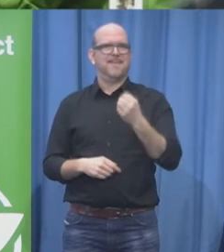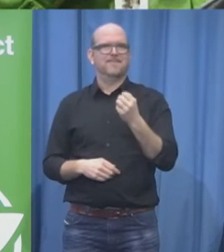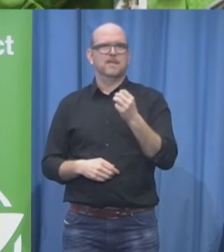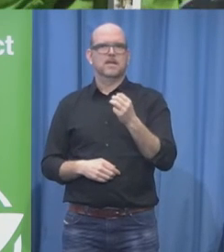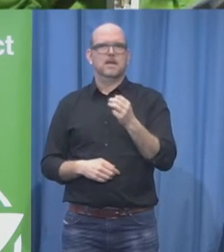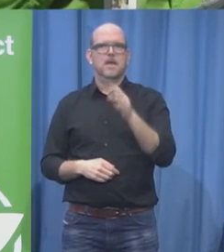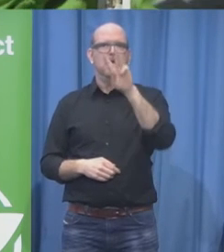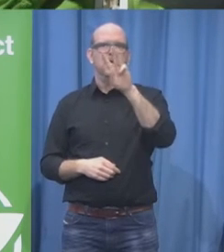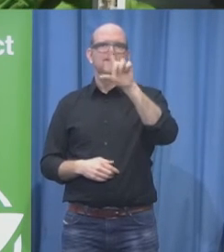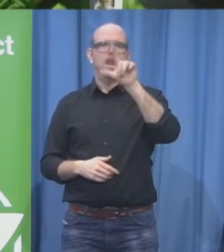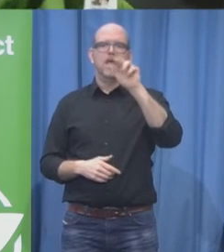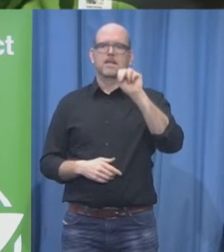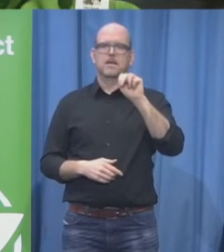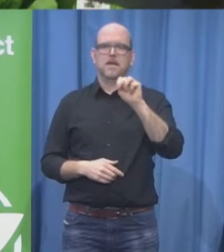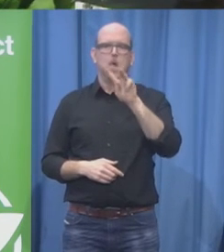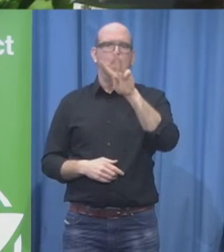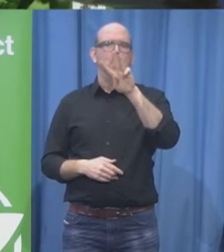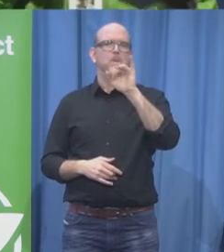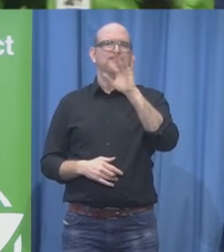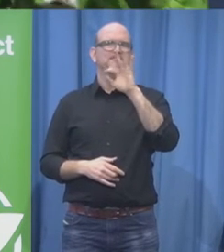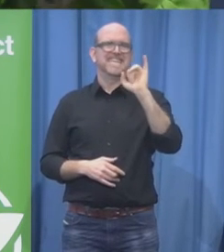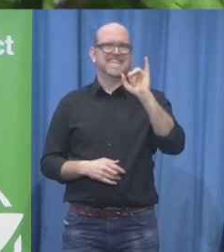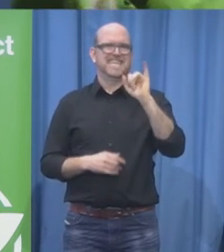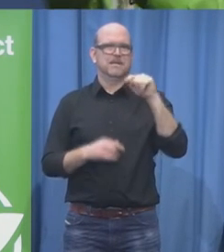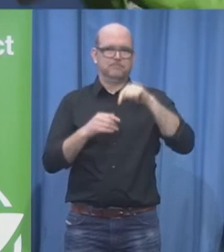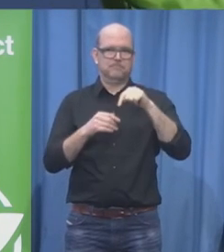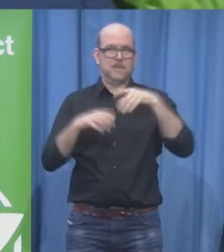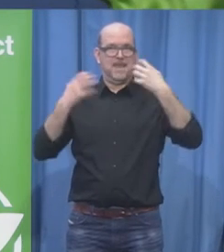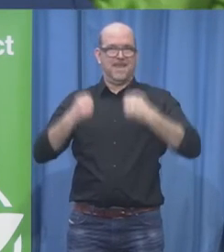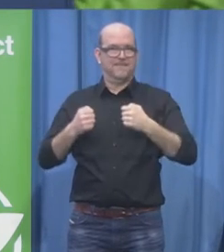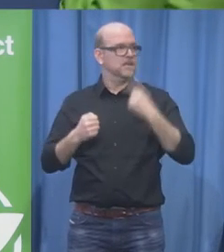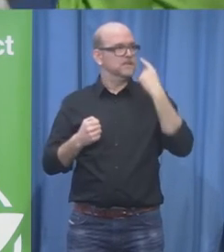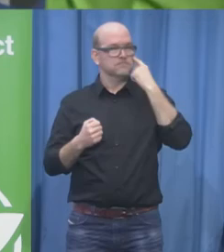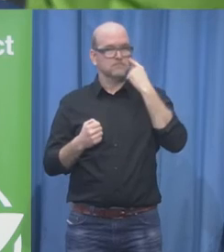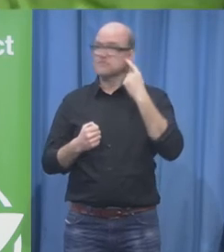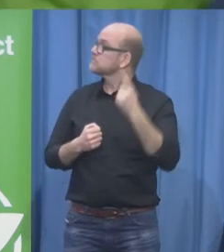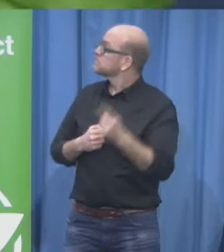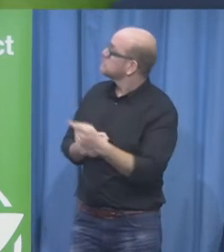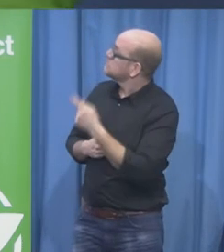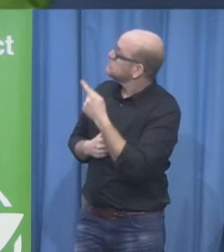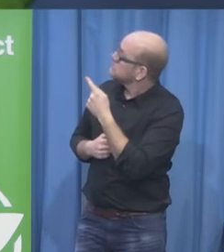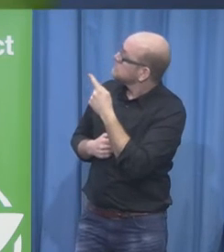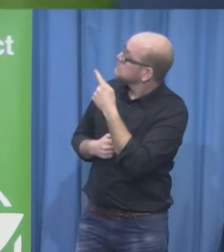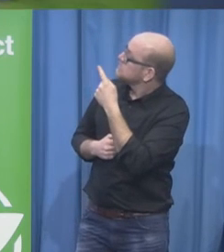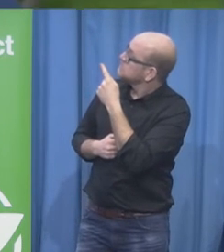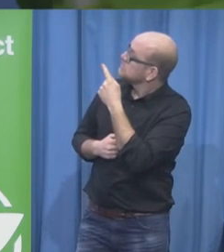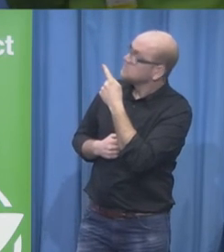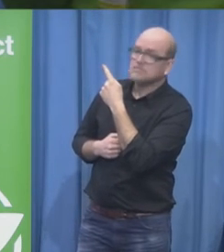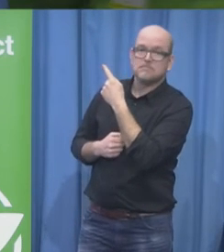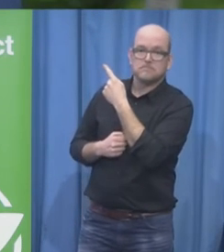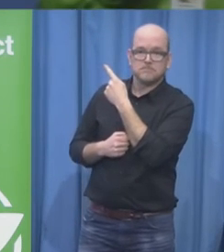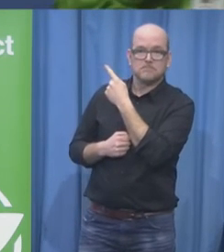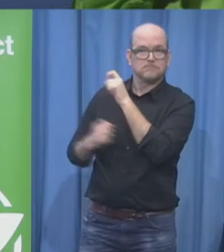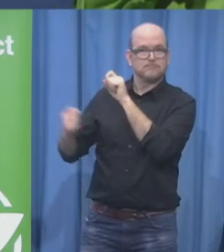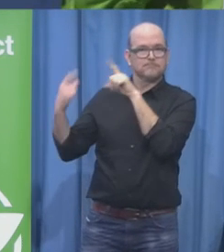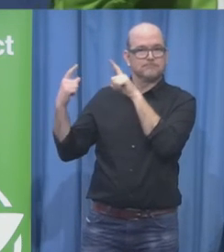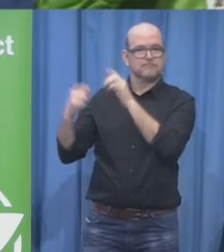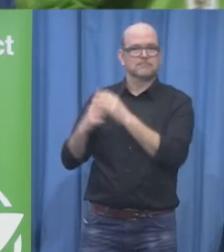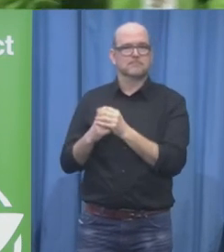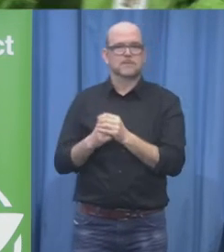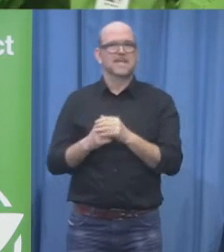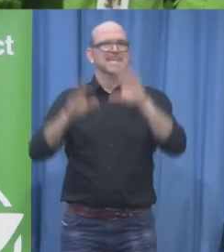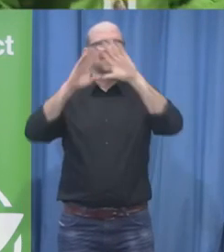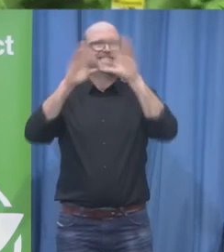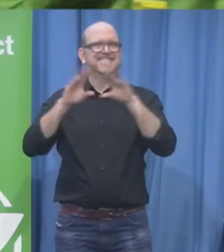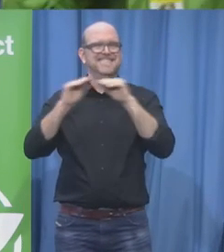hashtag zero conf 17 I want this to trend let's make this trend okay for those of you who need to know who